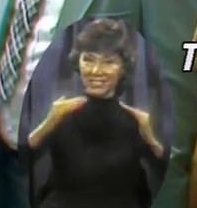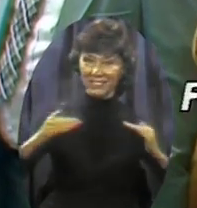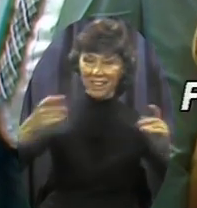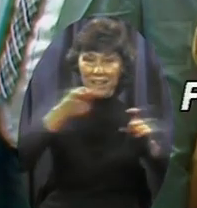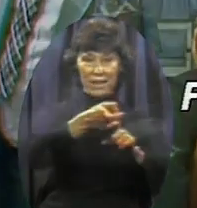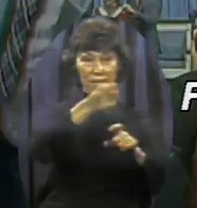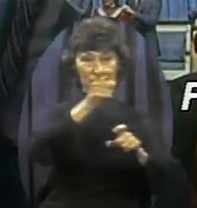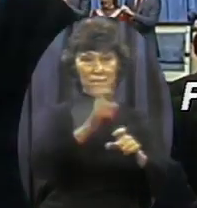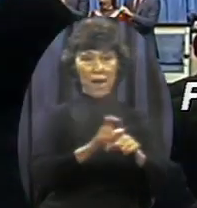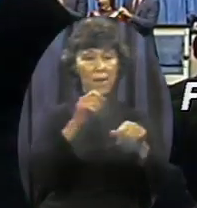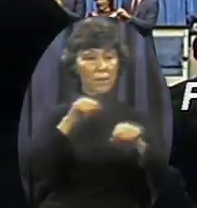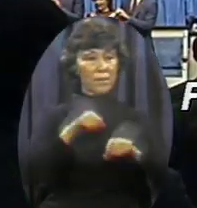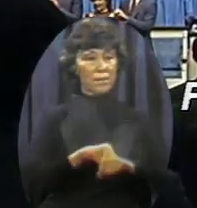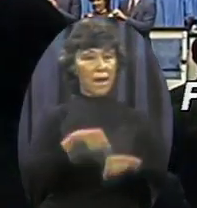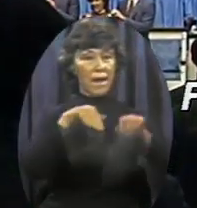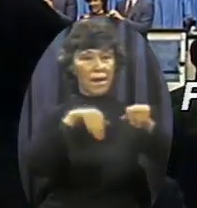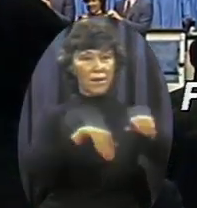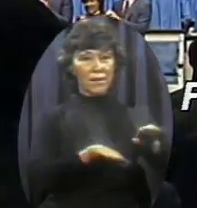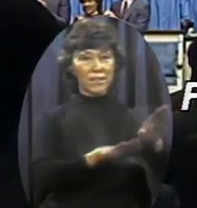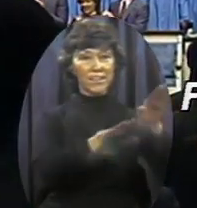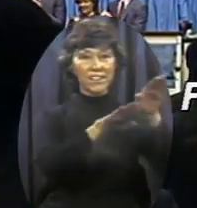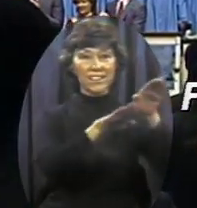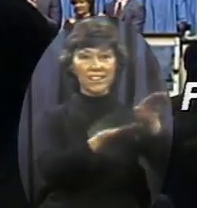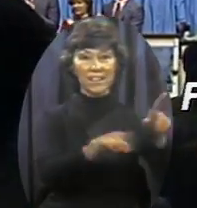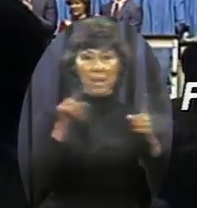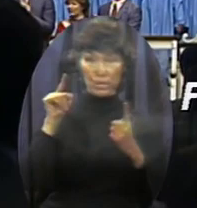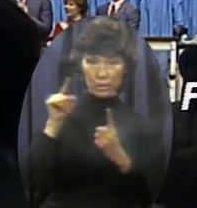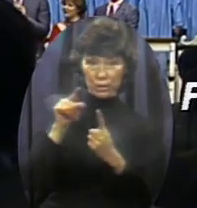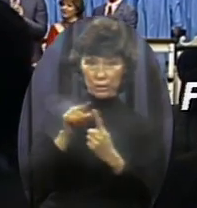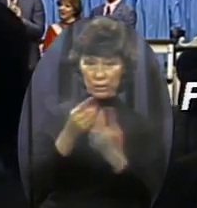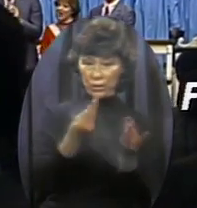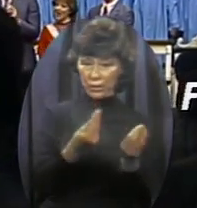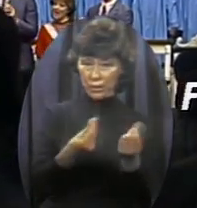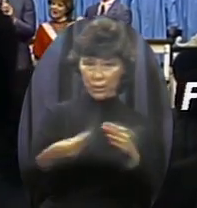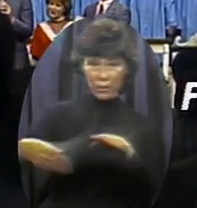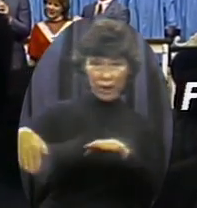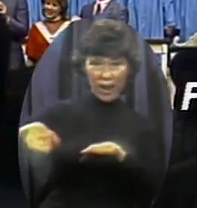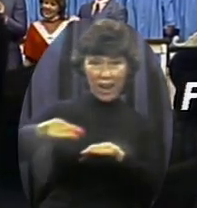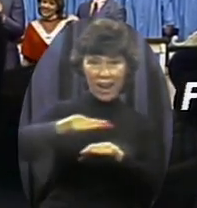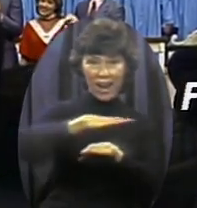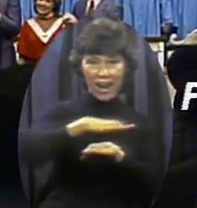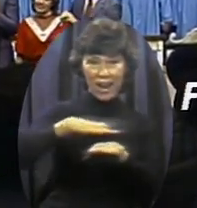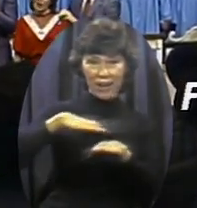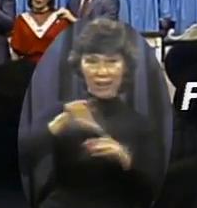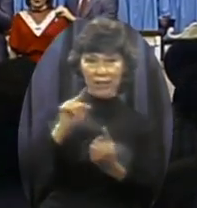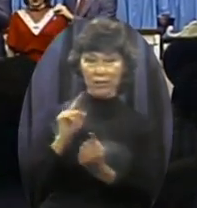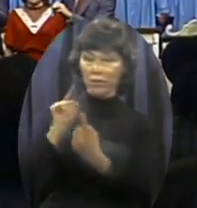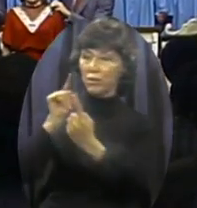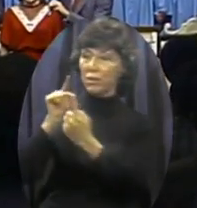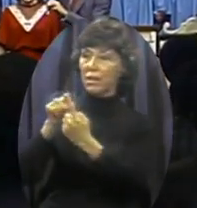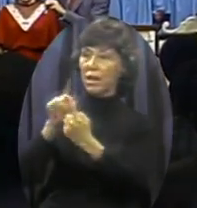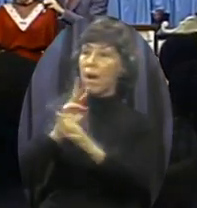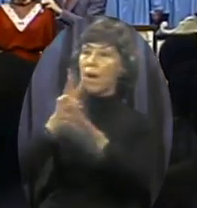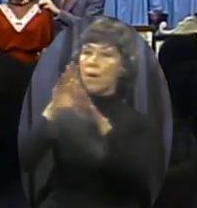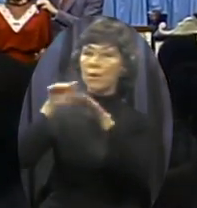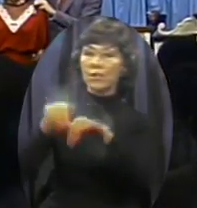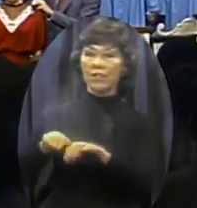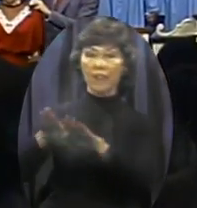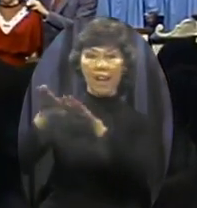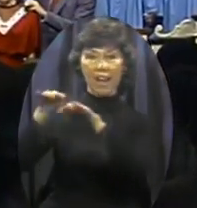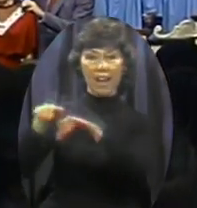From the mountains to the prairies To the